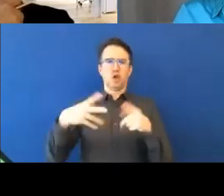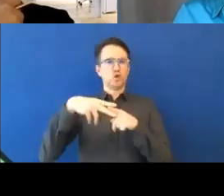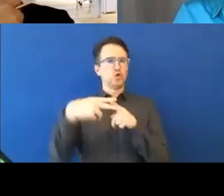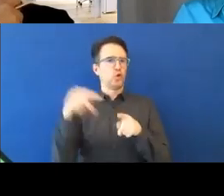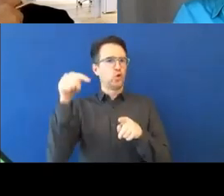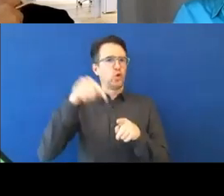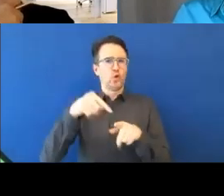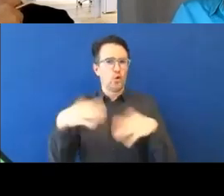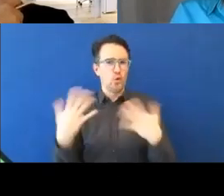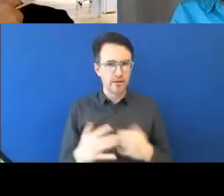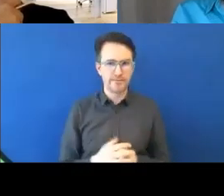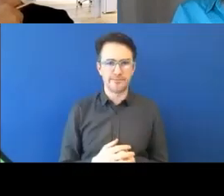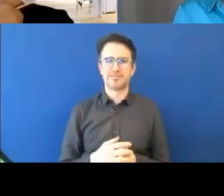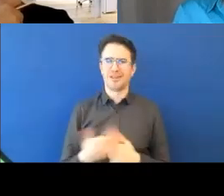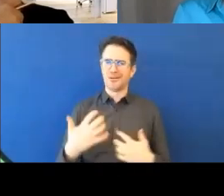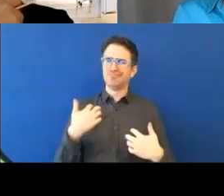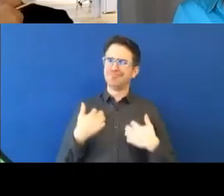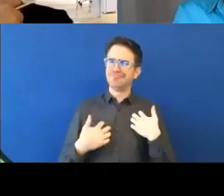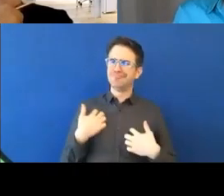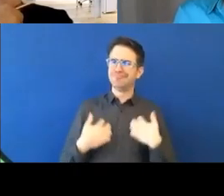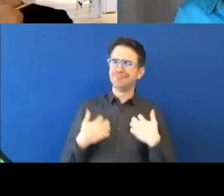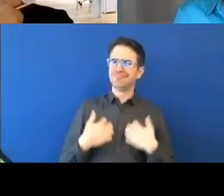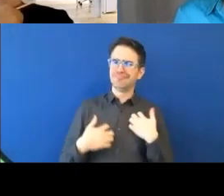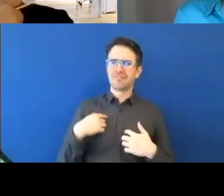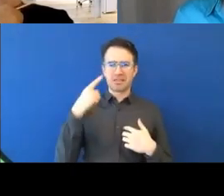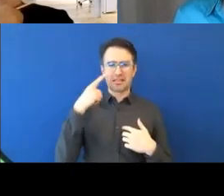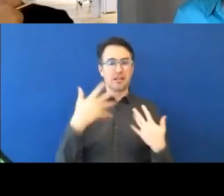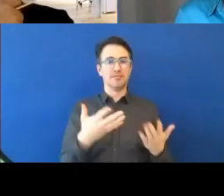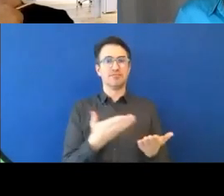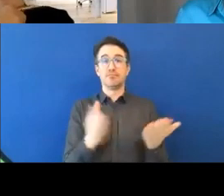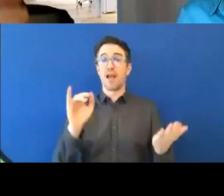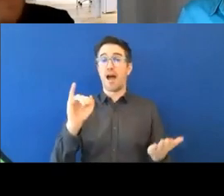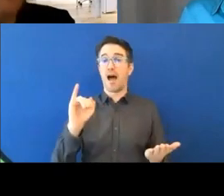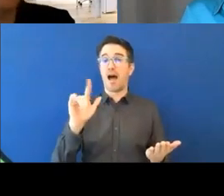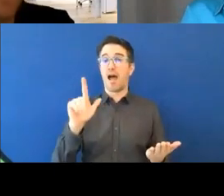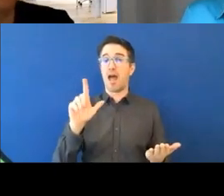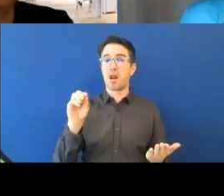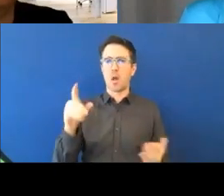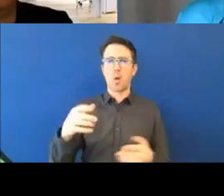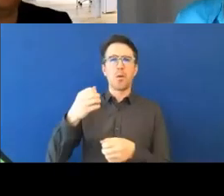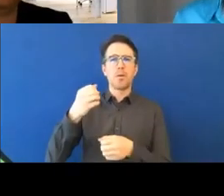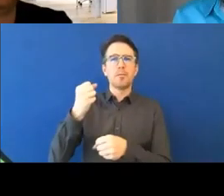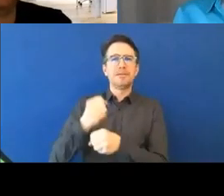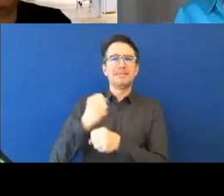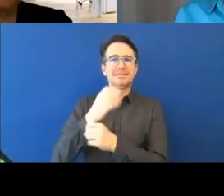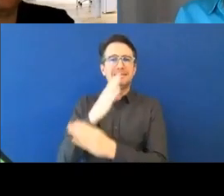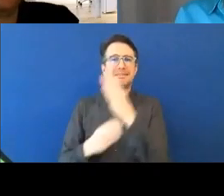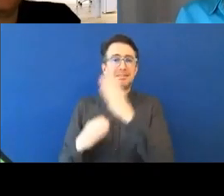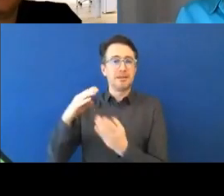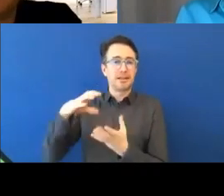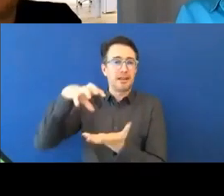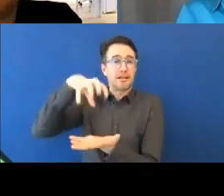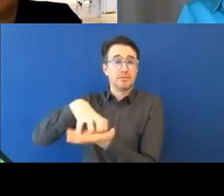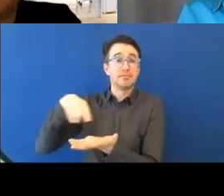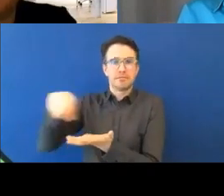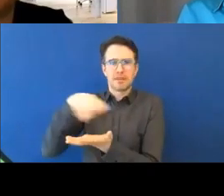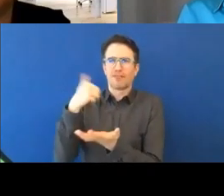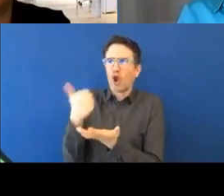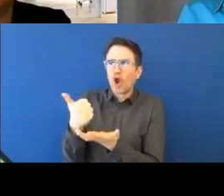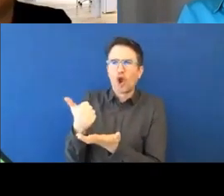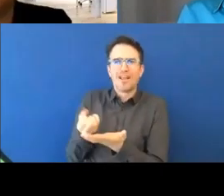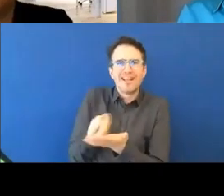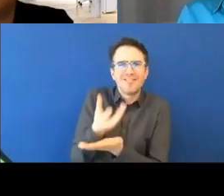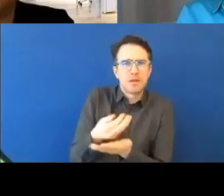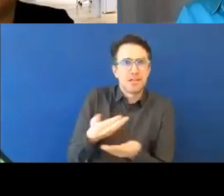and I believe it will also be available to ILO staff for those who are interested. So